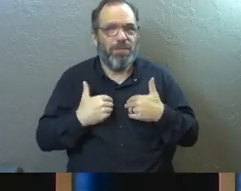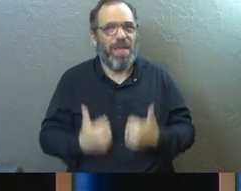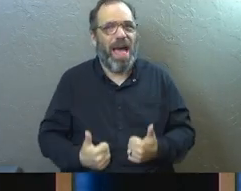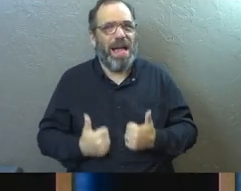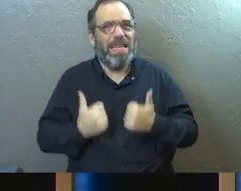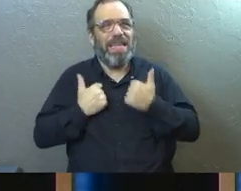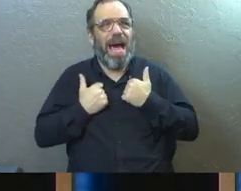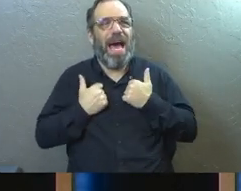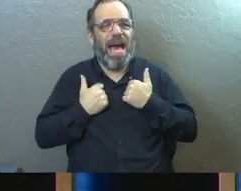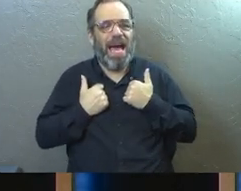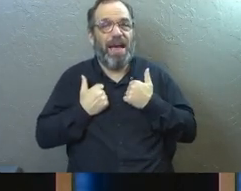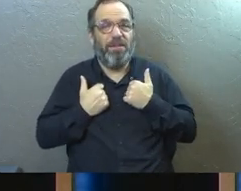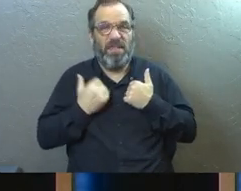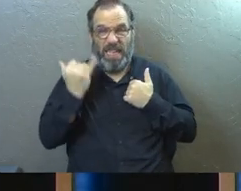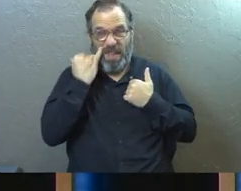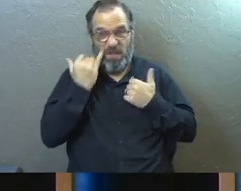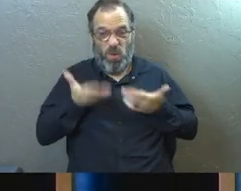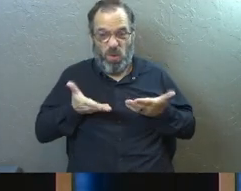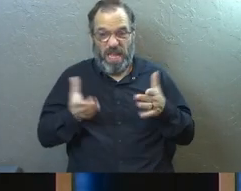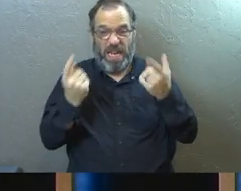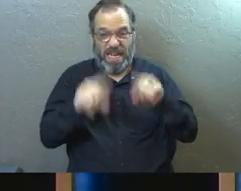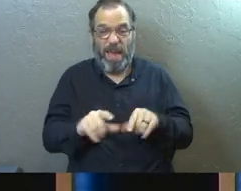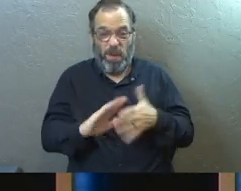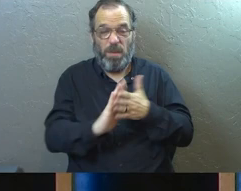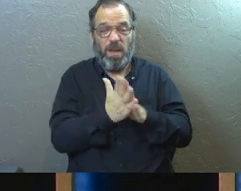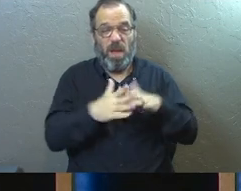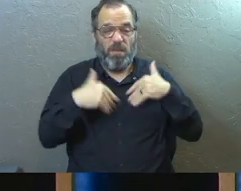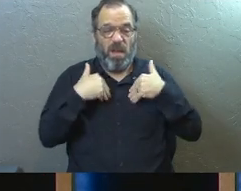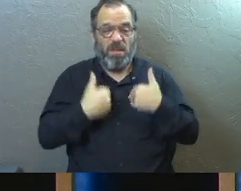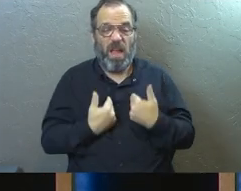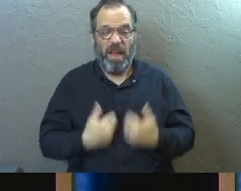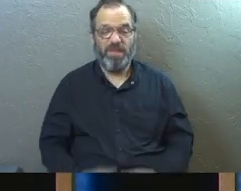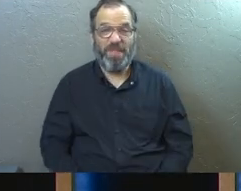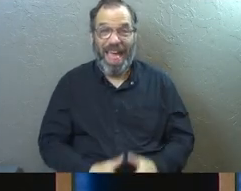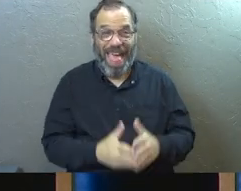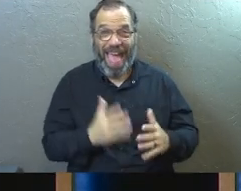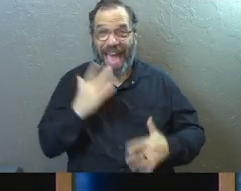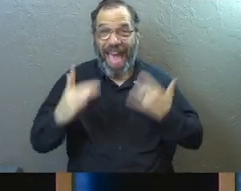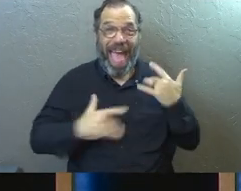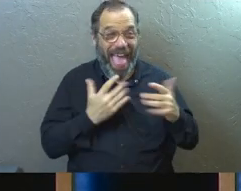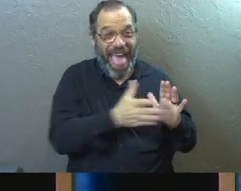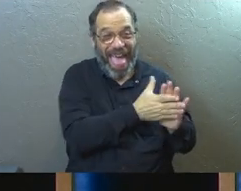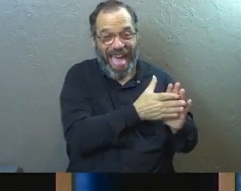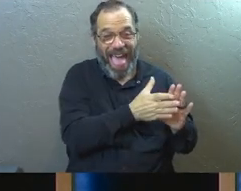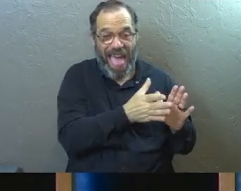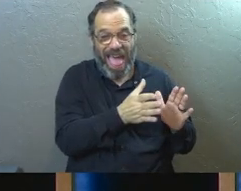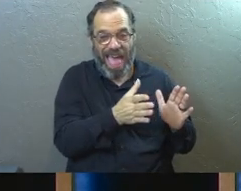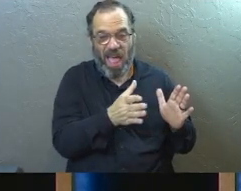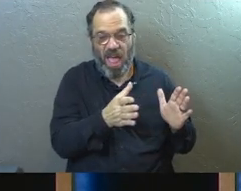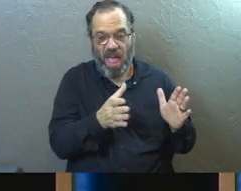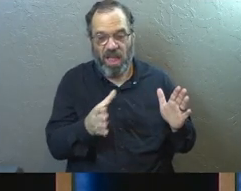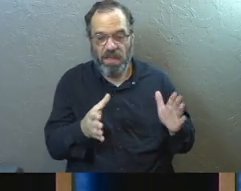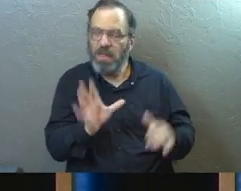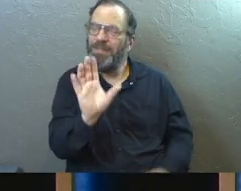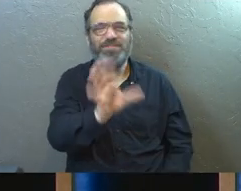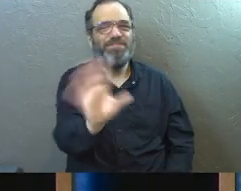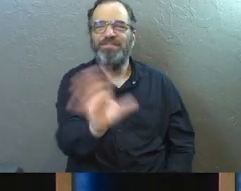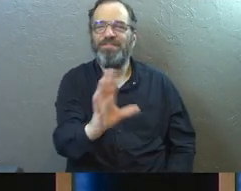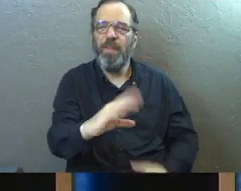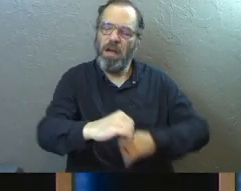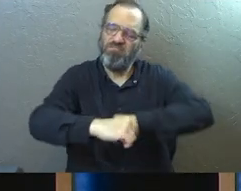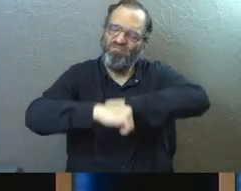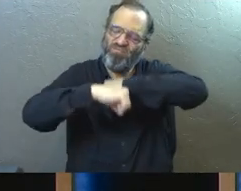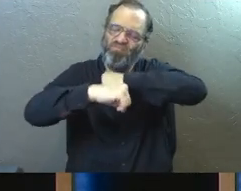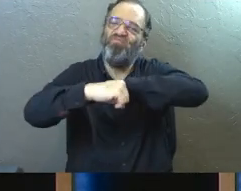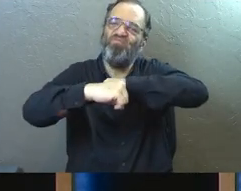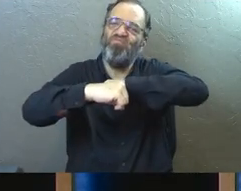a way when we just let life happen to us. We get tired and we start to lose the joy in some of those things. And so he's saying we need to guard